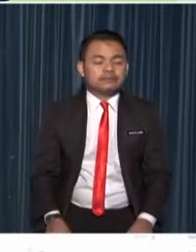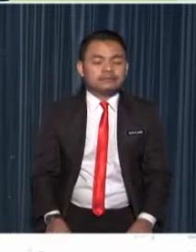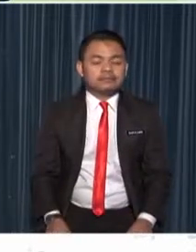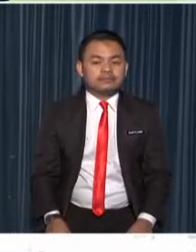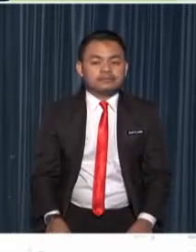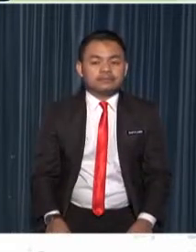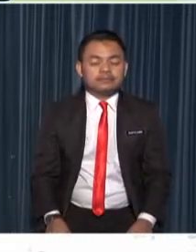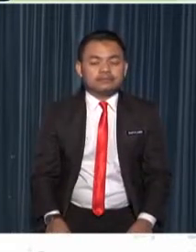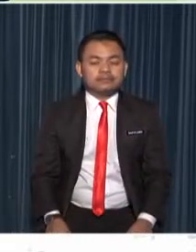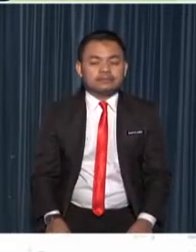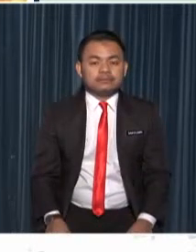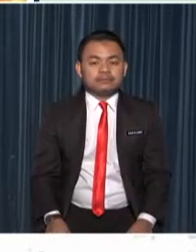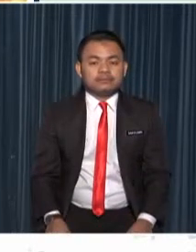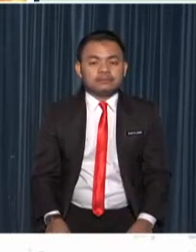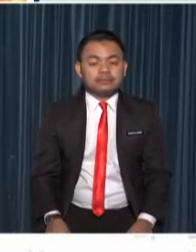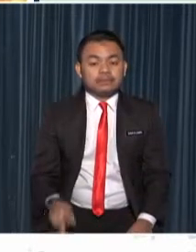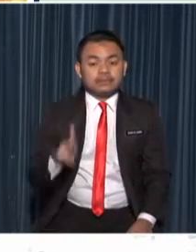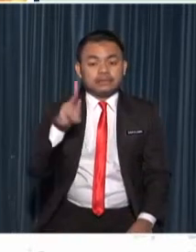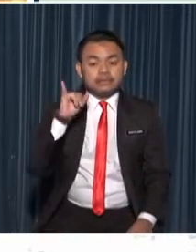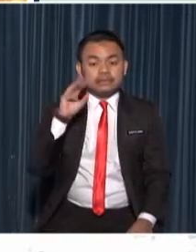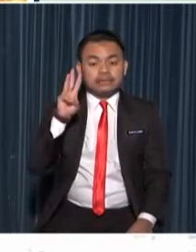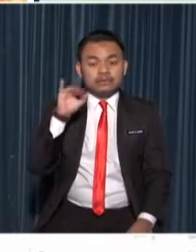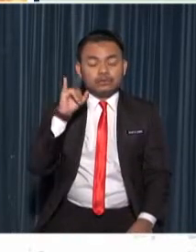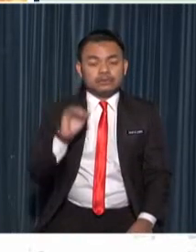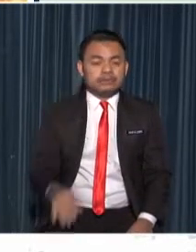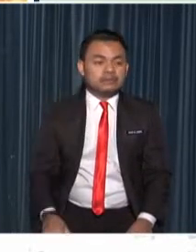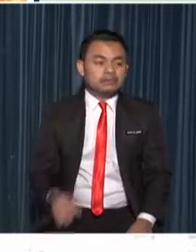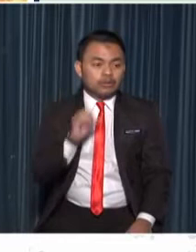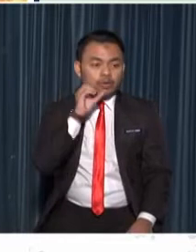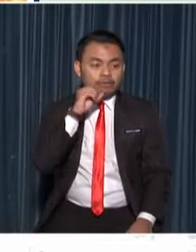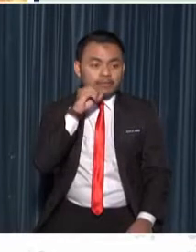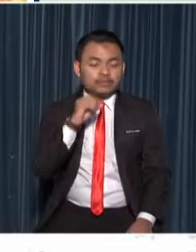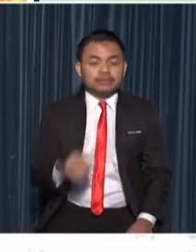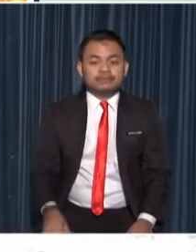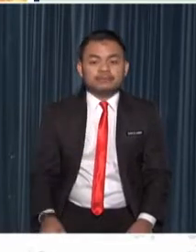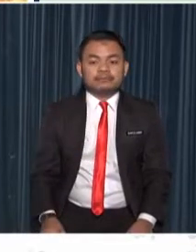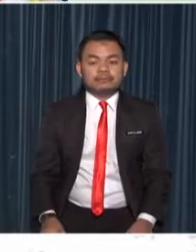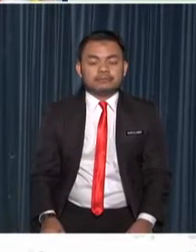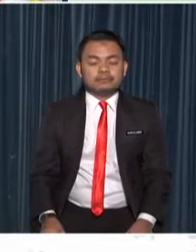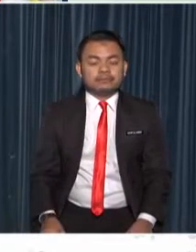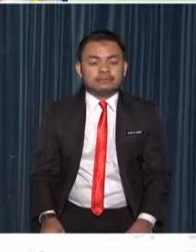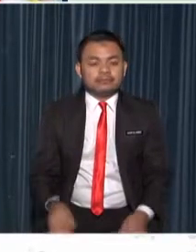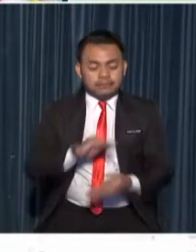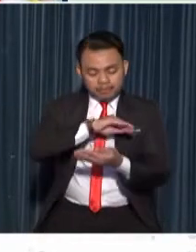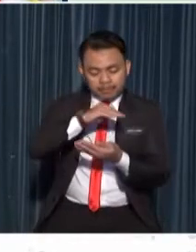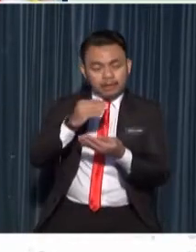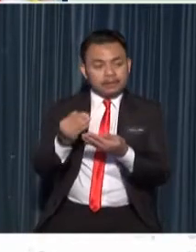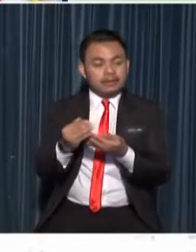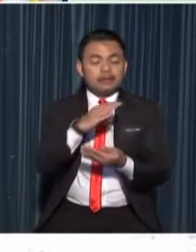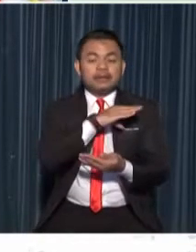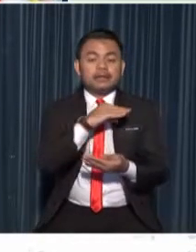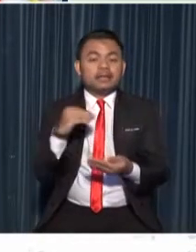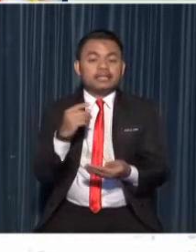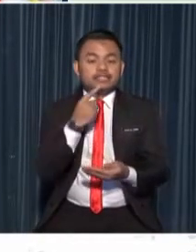there are kiwi orange papaya and